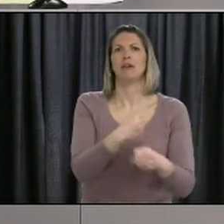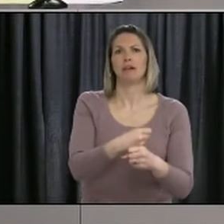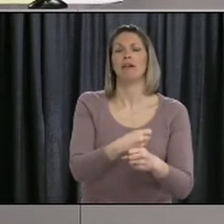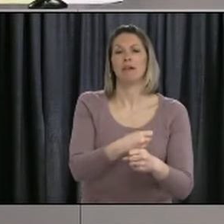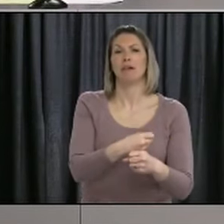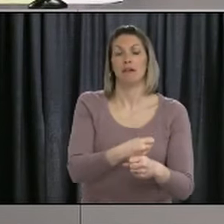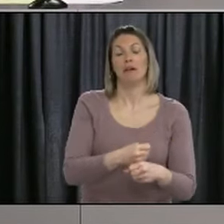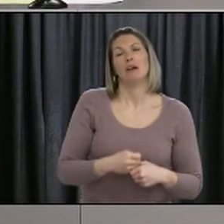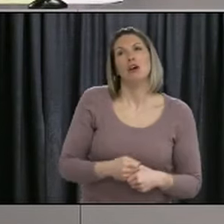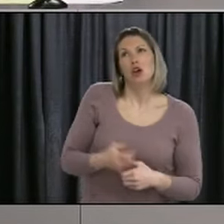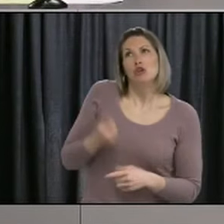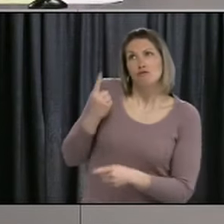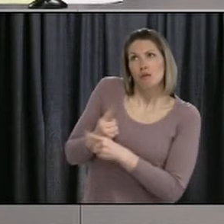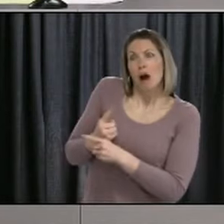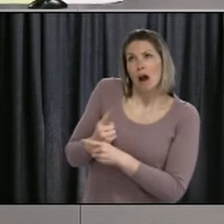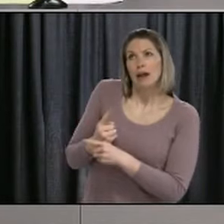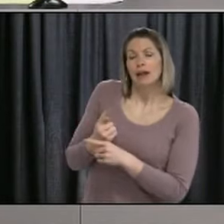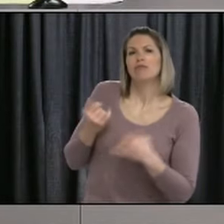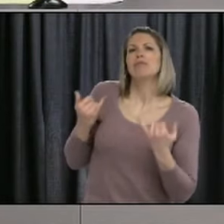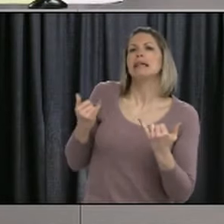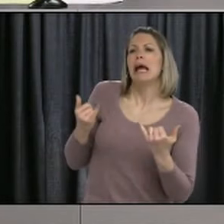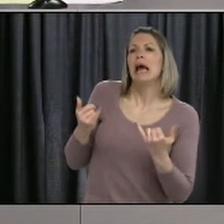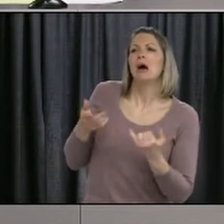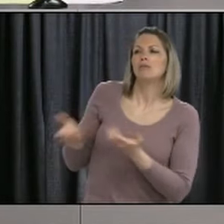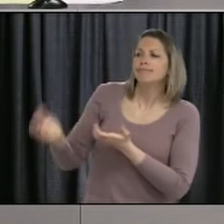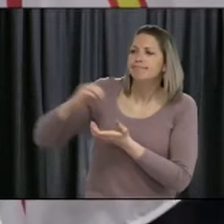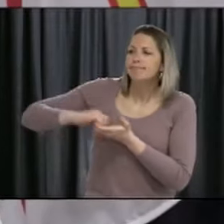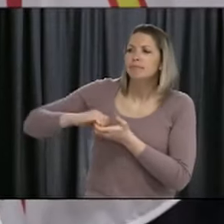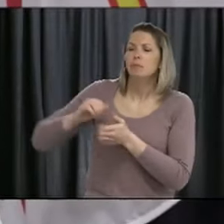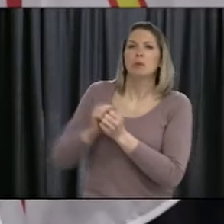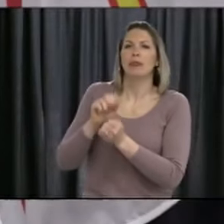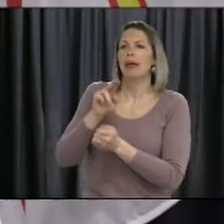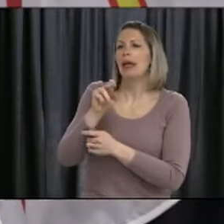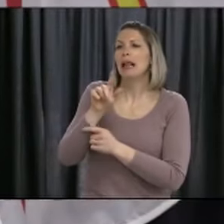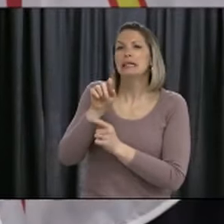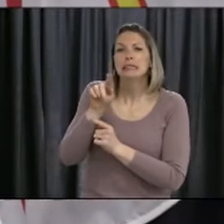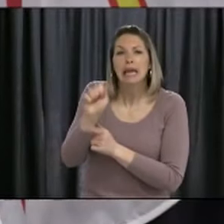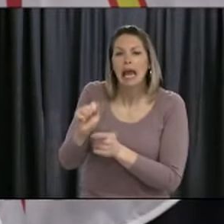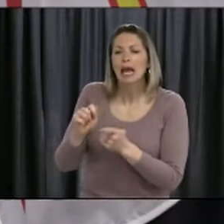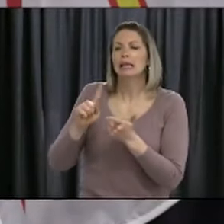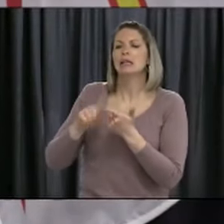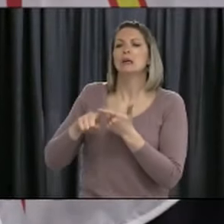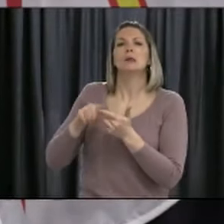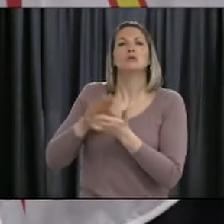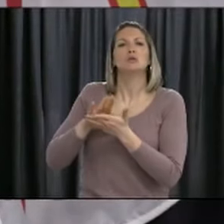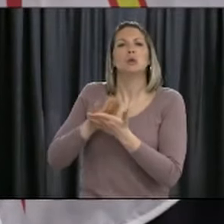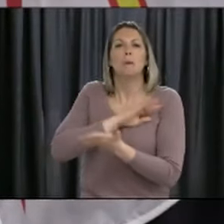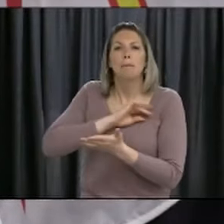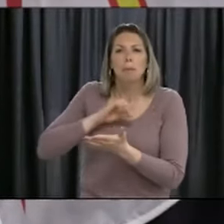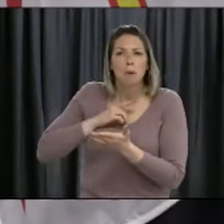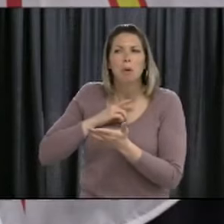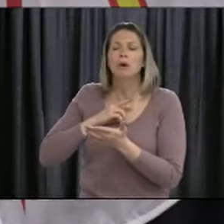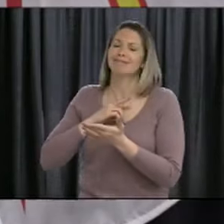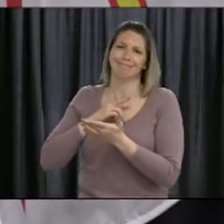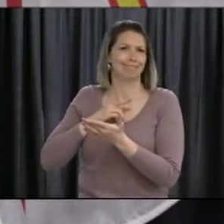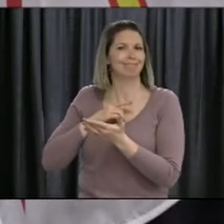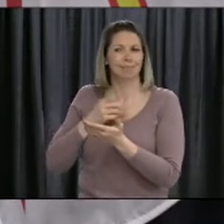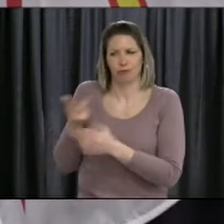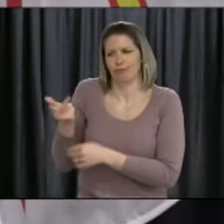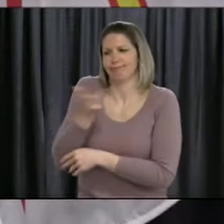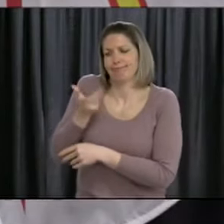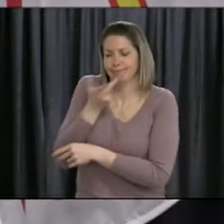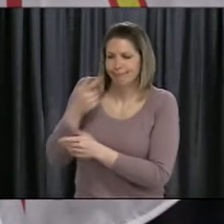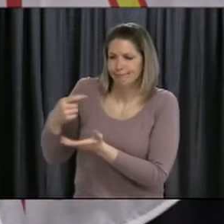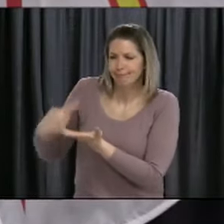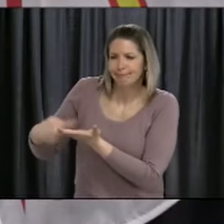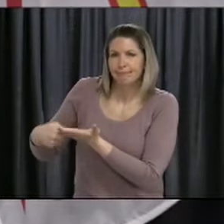you know, can open. But we need to work with the NLTA and work with the English School Board District and, you know, evidence that we have here